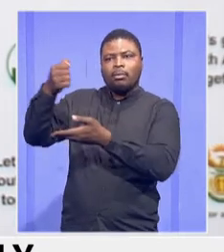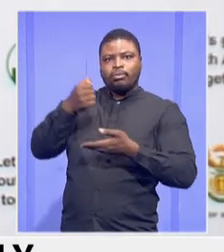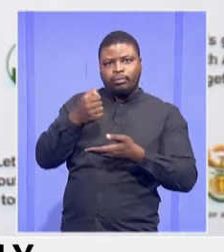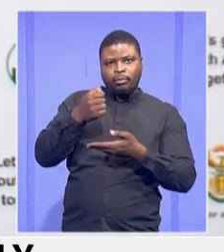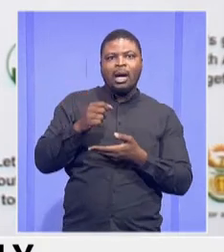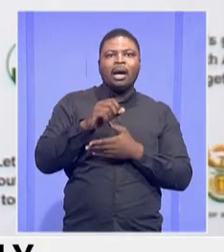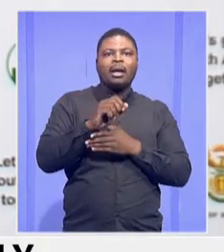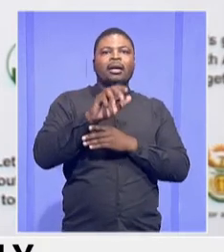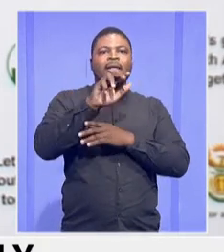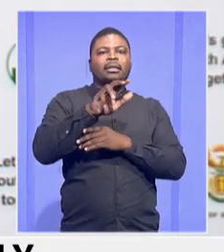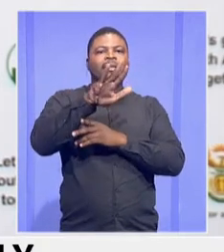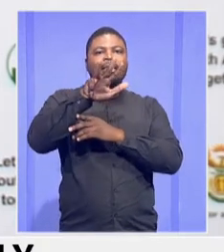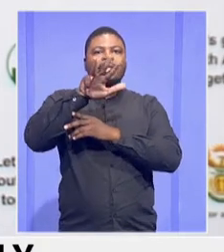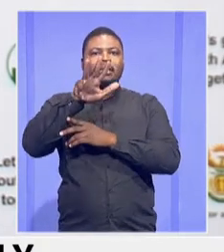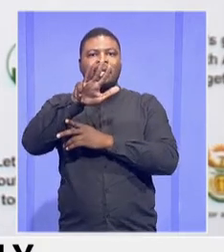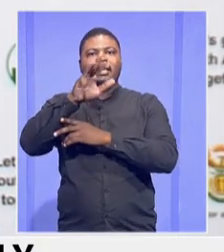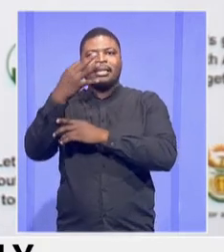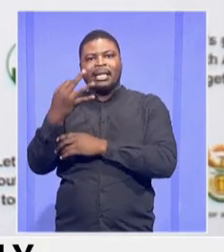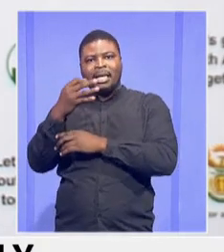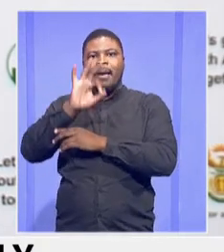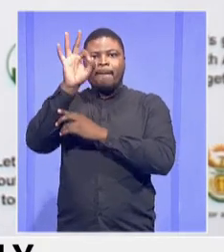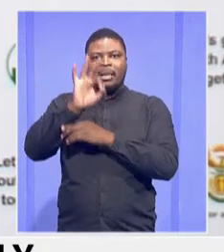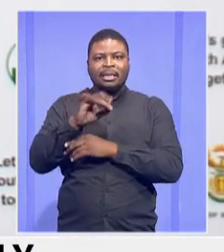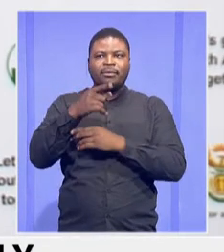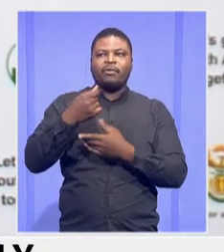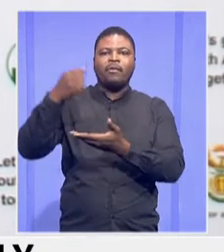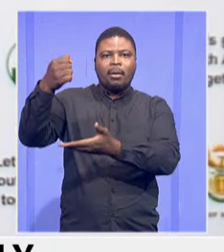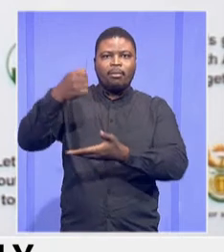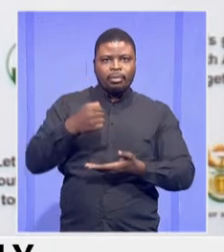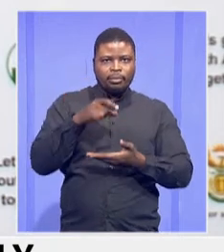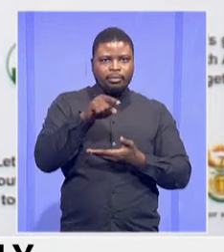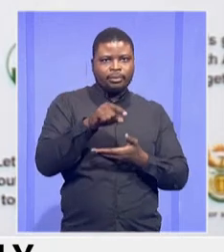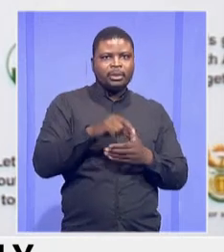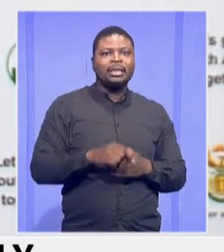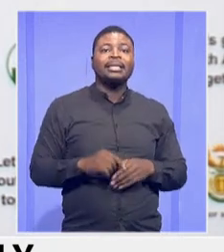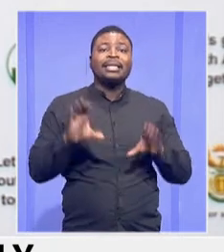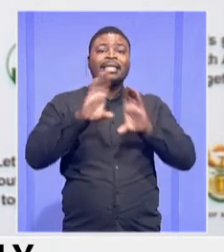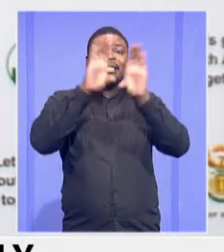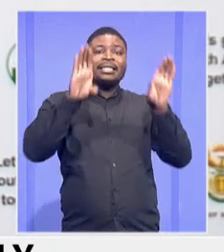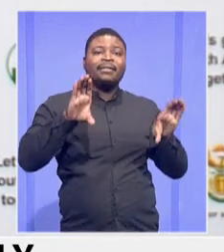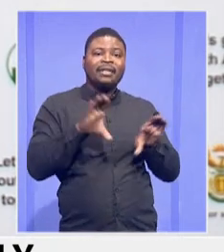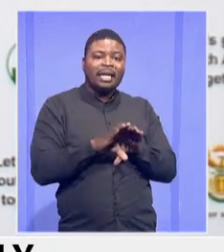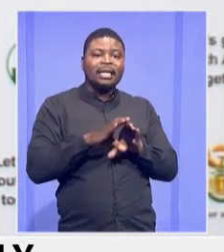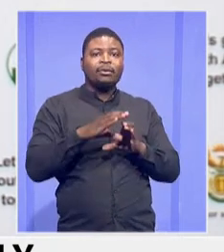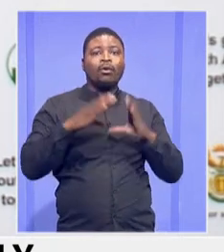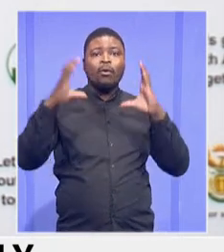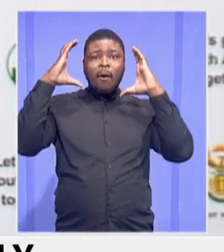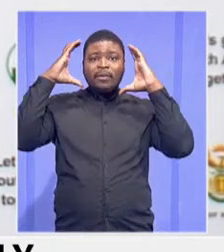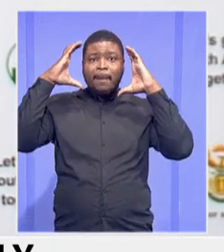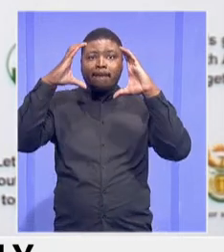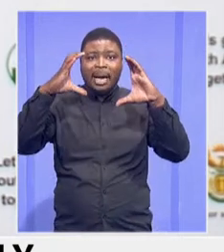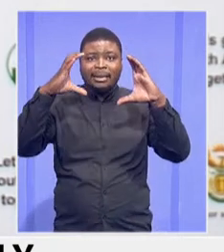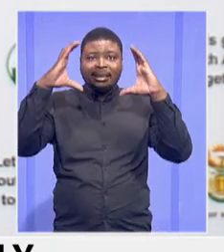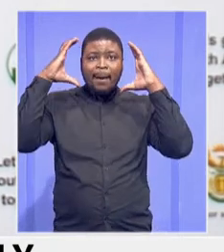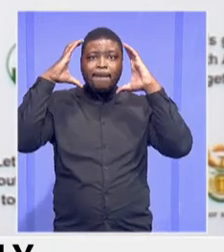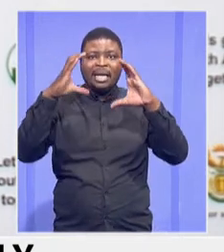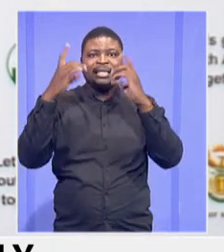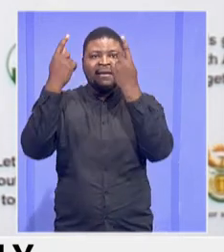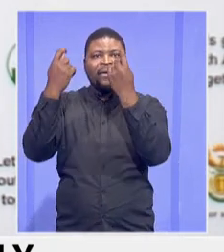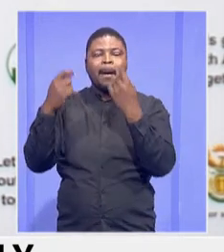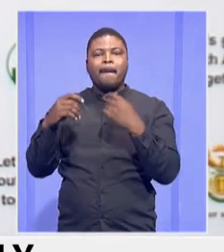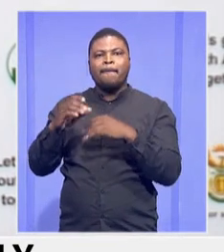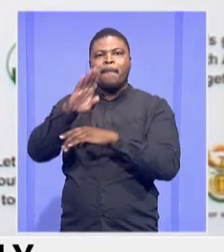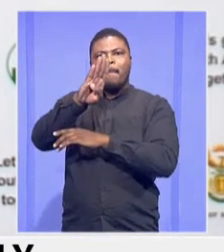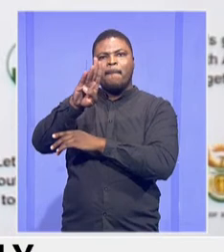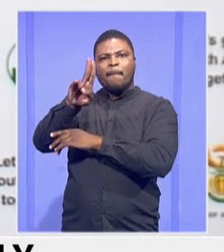indicated what goes with the certificate, what is captured on BAS. BAS is the financial system that we use in government, which is